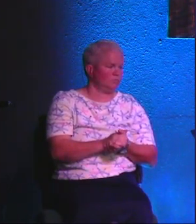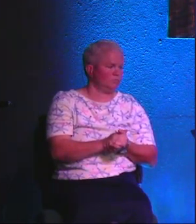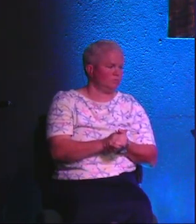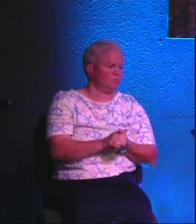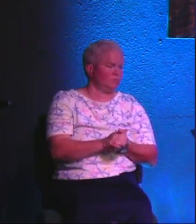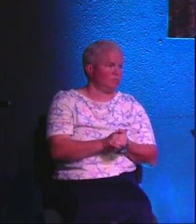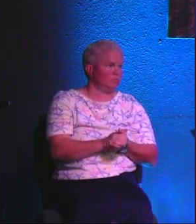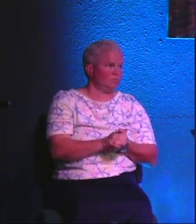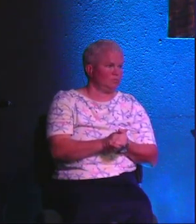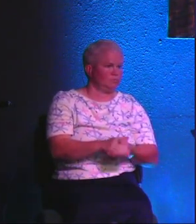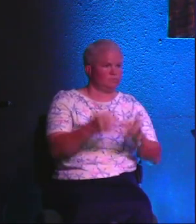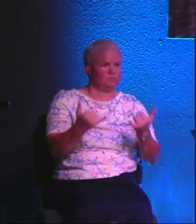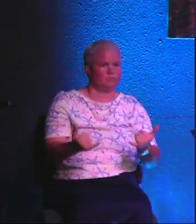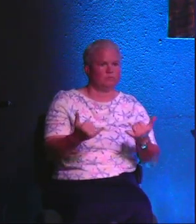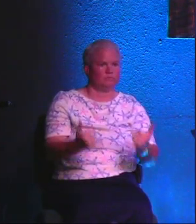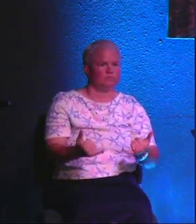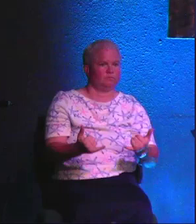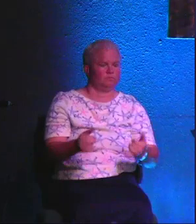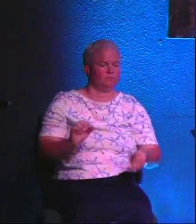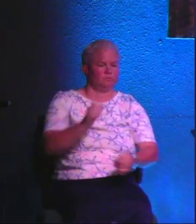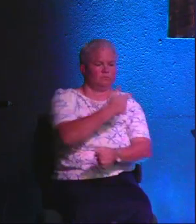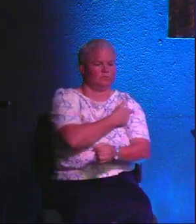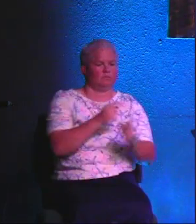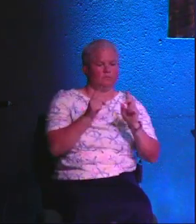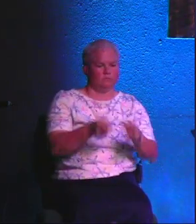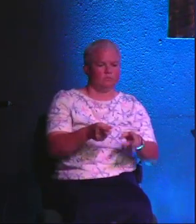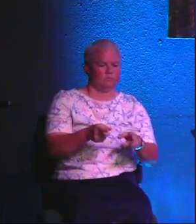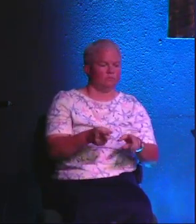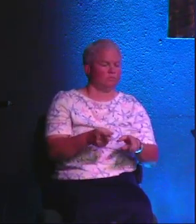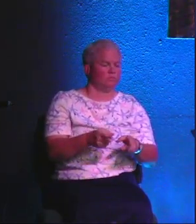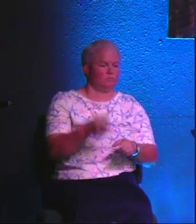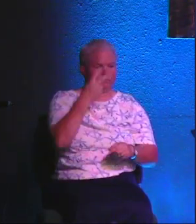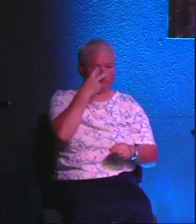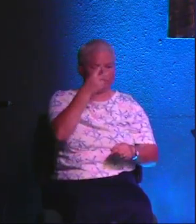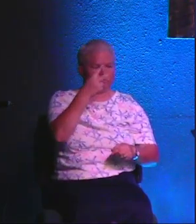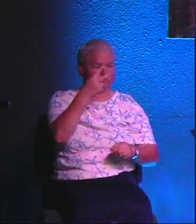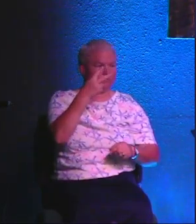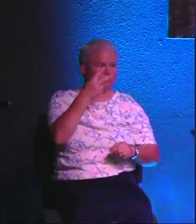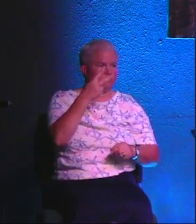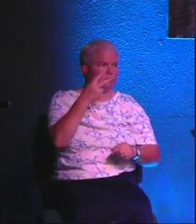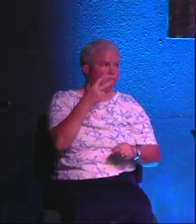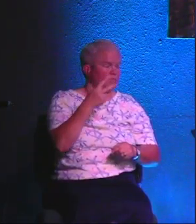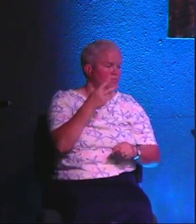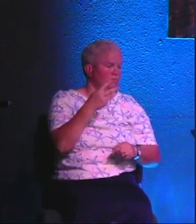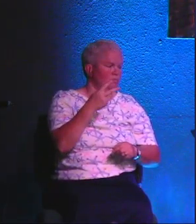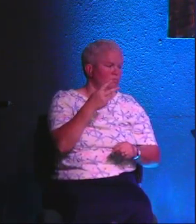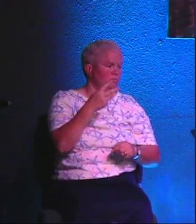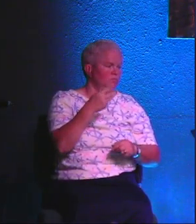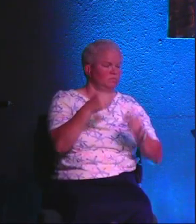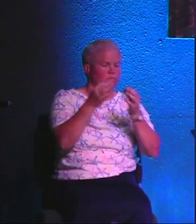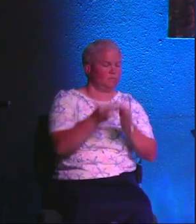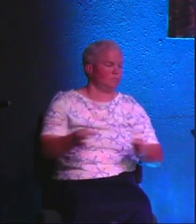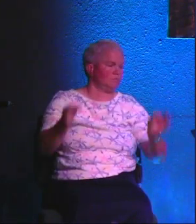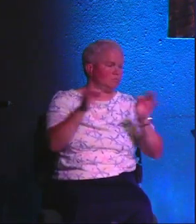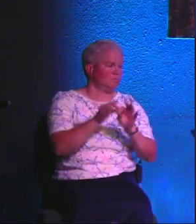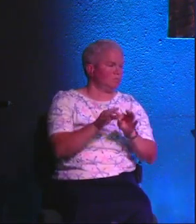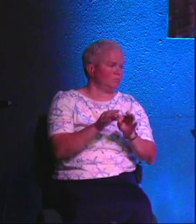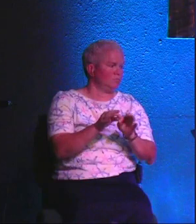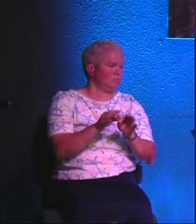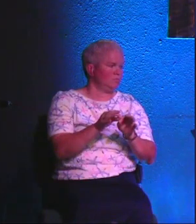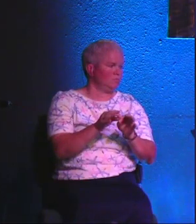area. And today, we are going to see an important